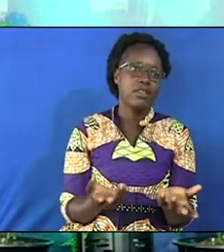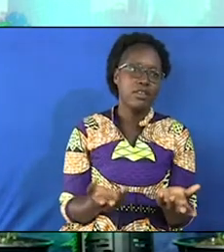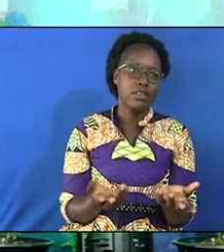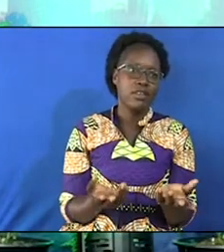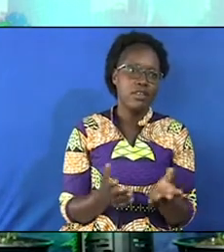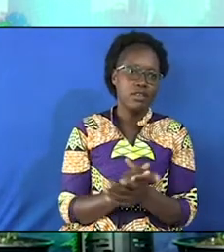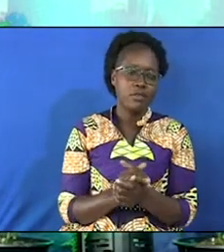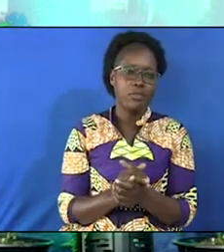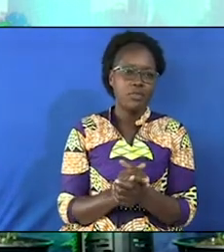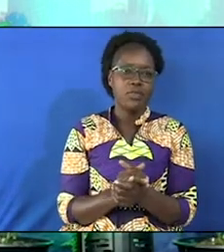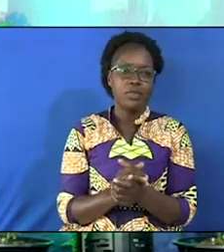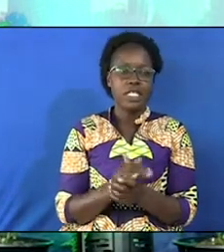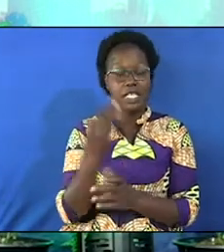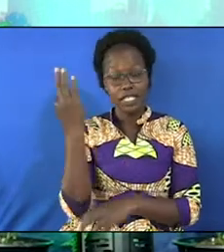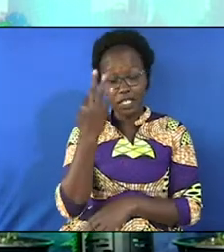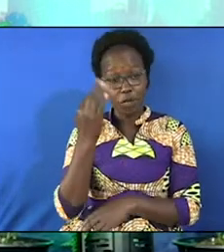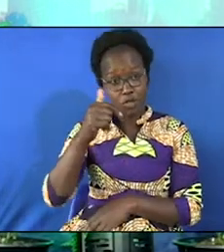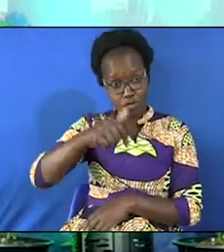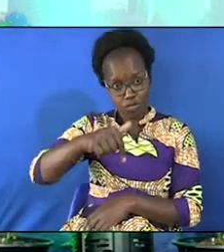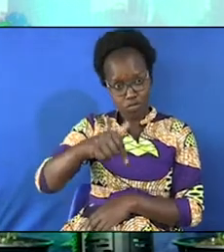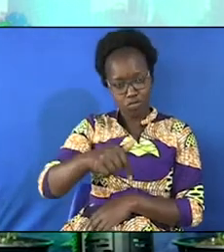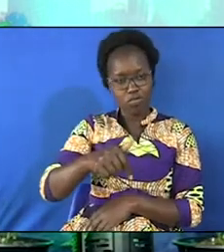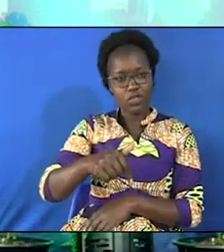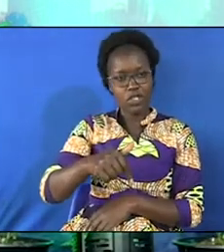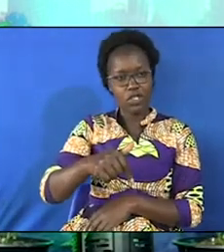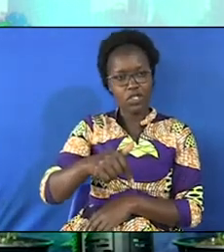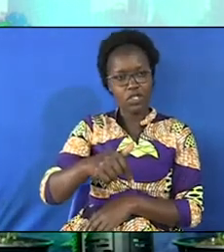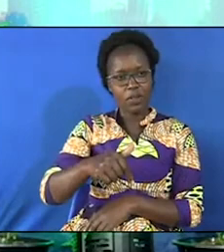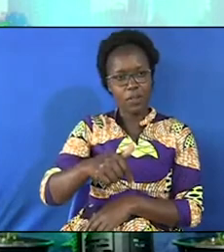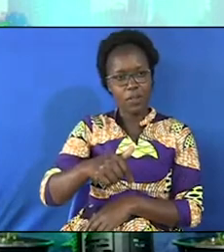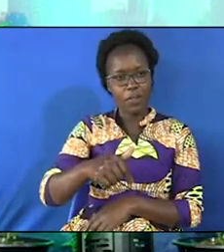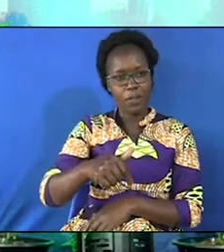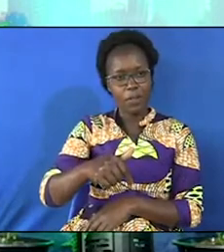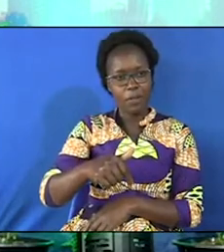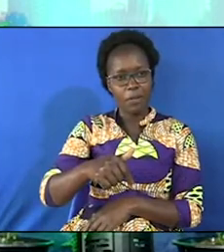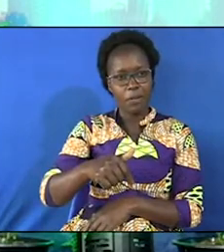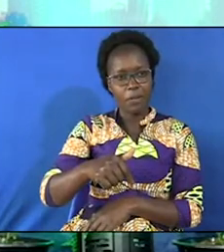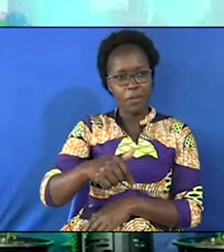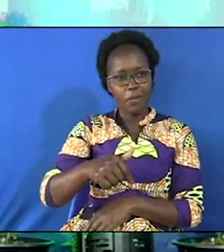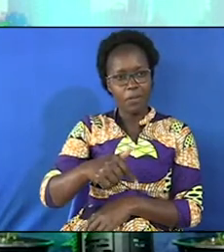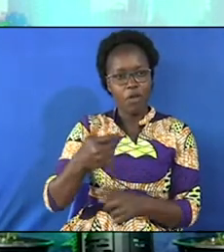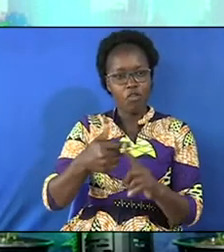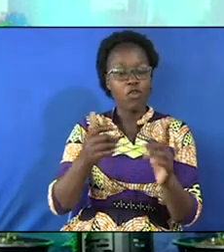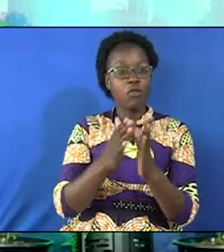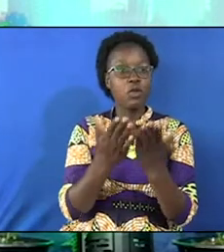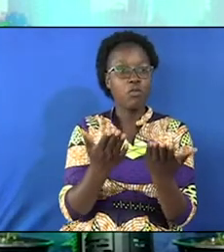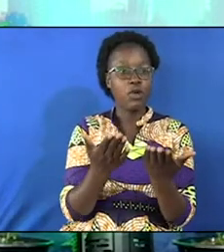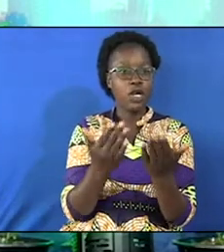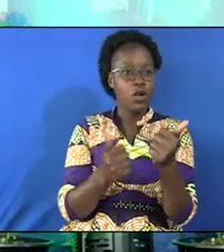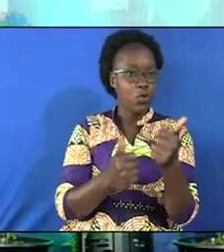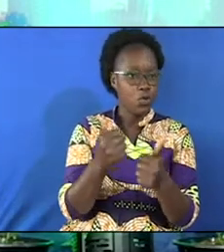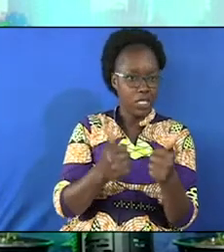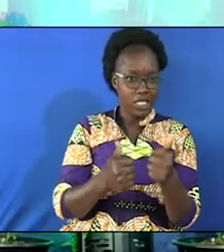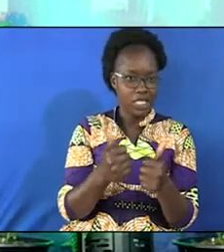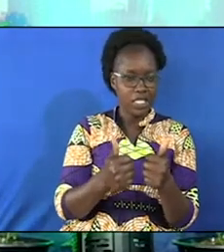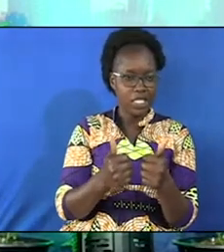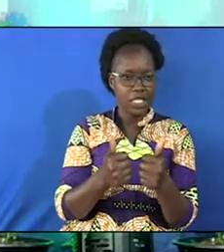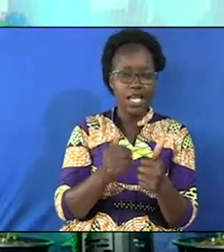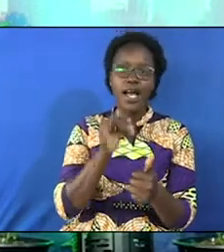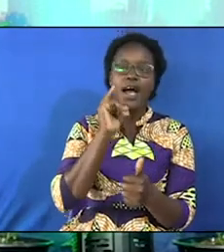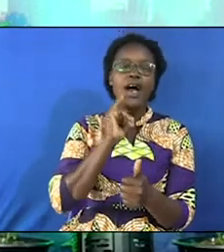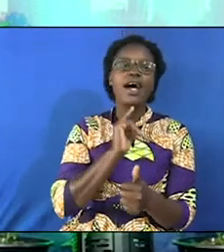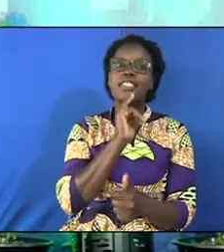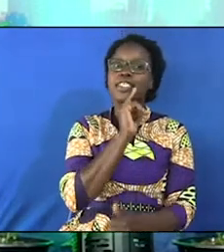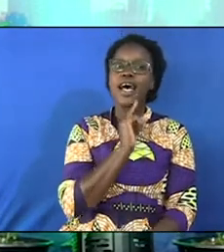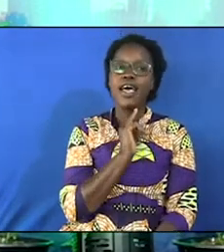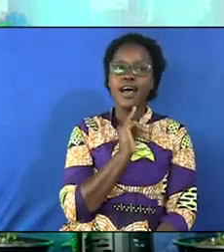That is my sermon title today. And that is a thought I want to draw from the book of the book of